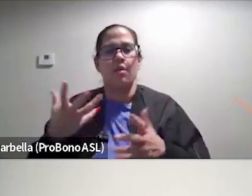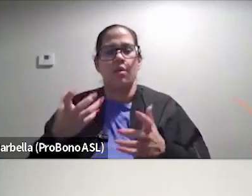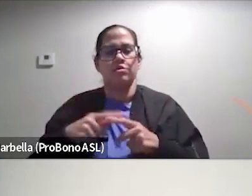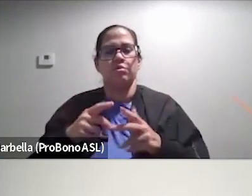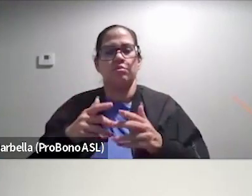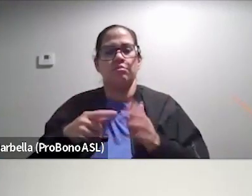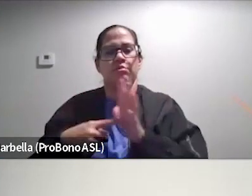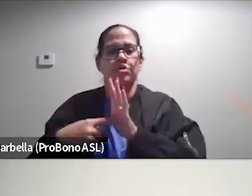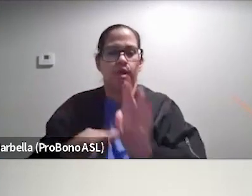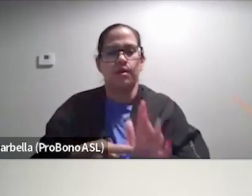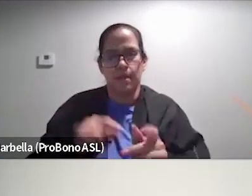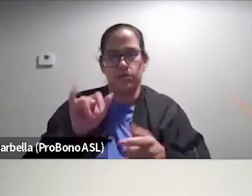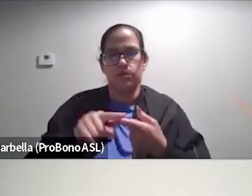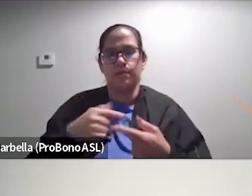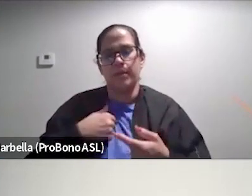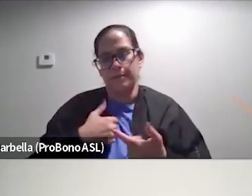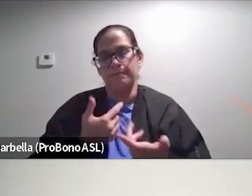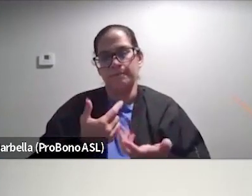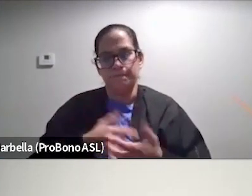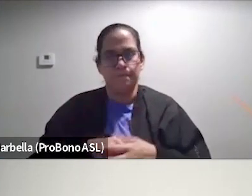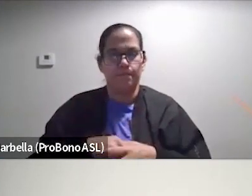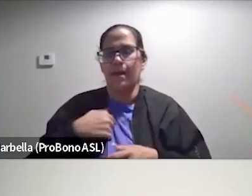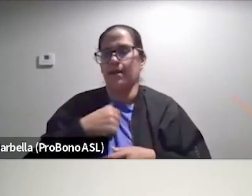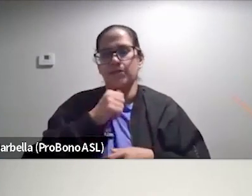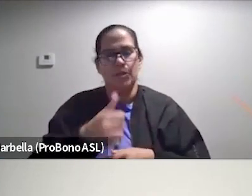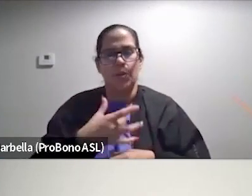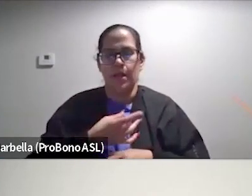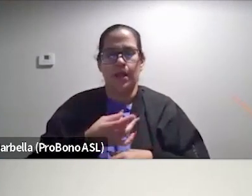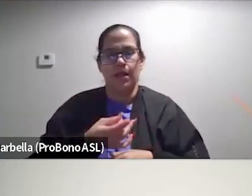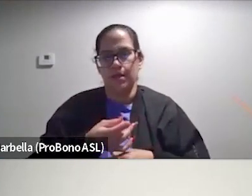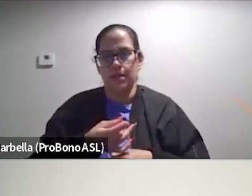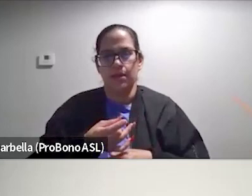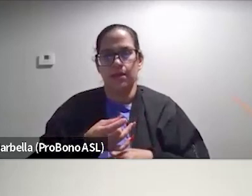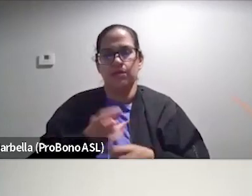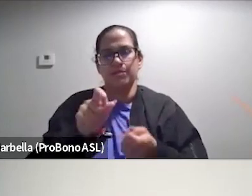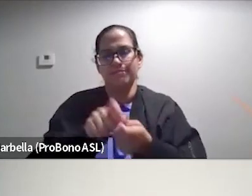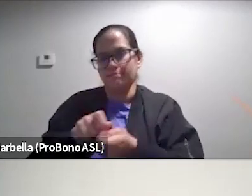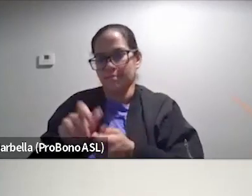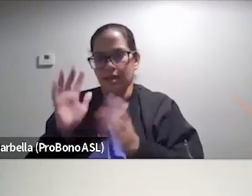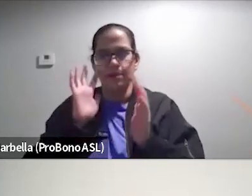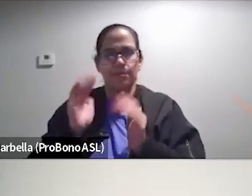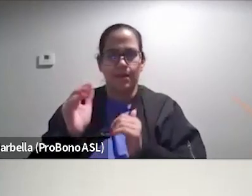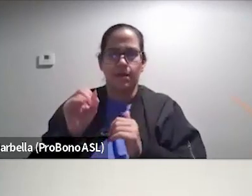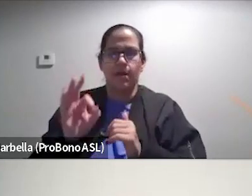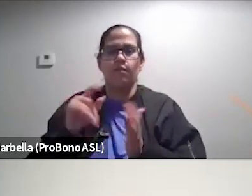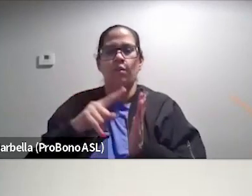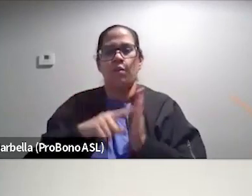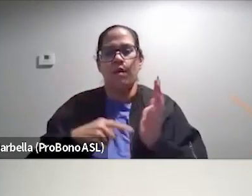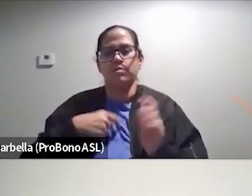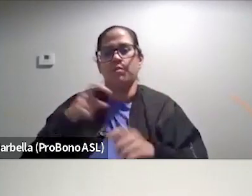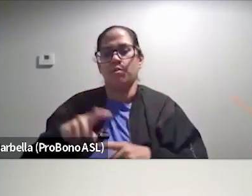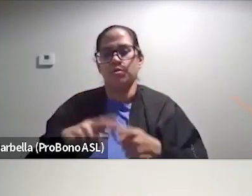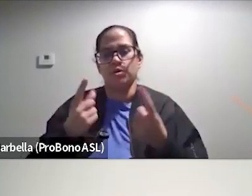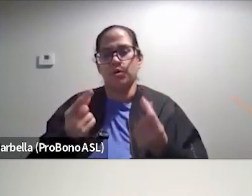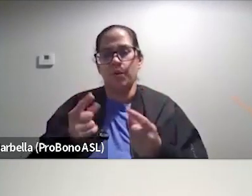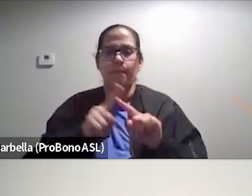that onto me. Um, I don't like certain expectations of what I'm supposed to